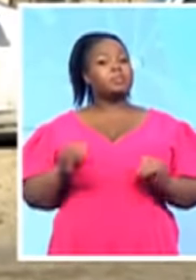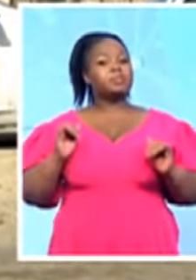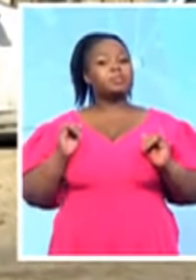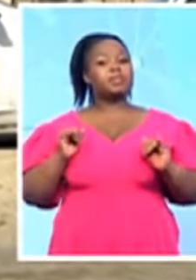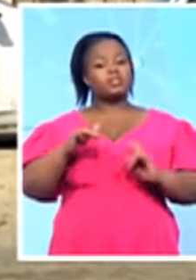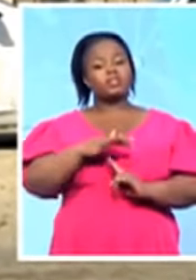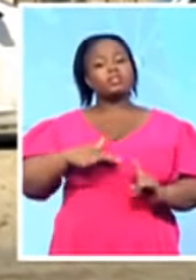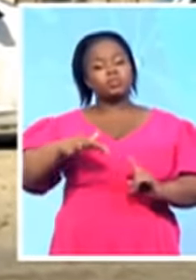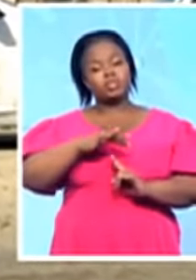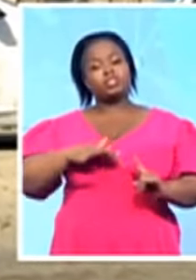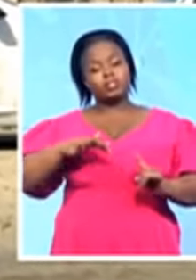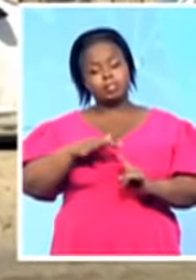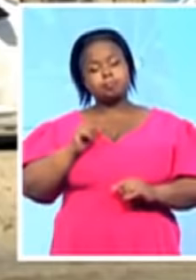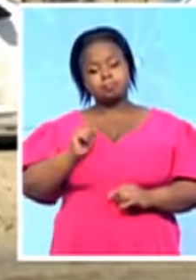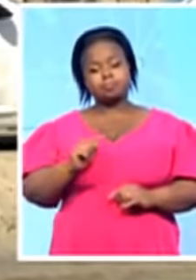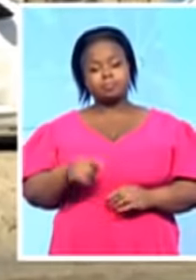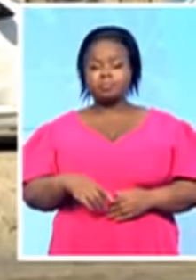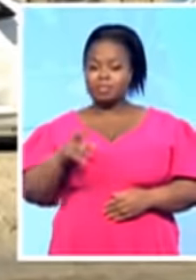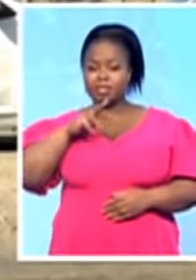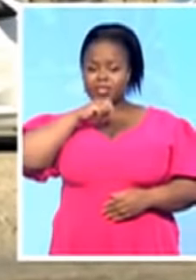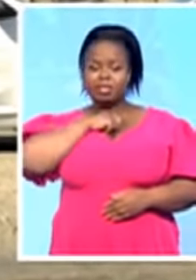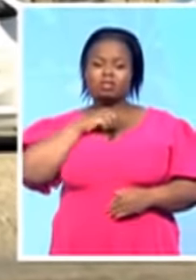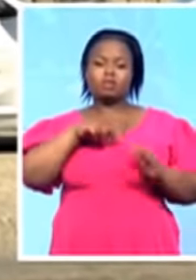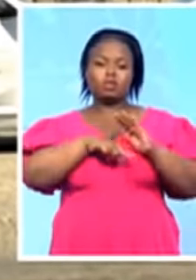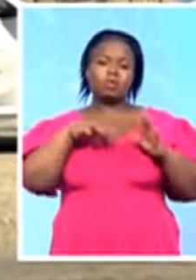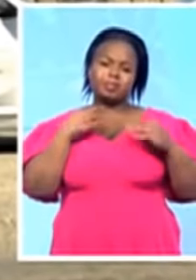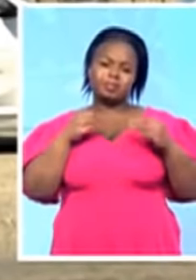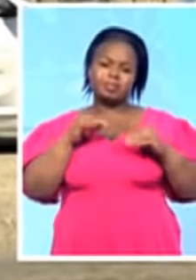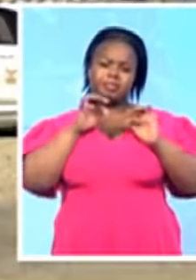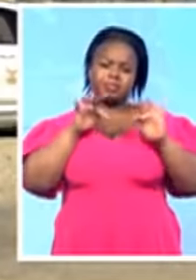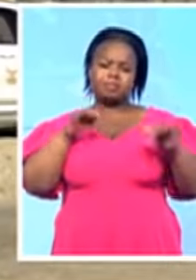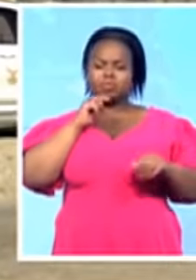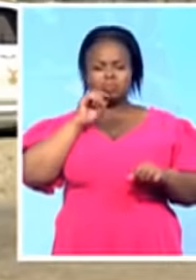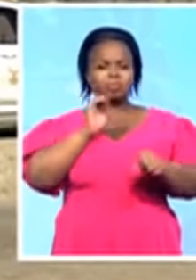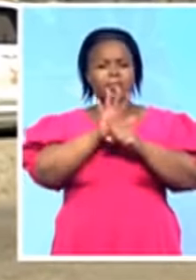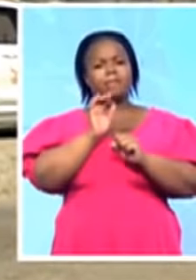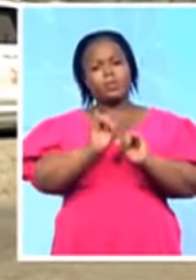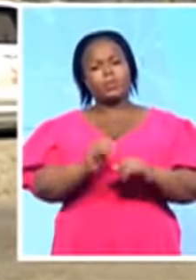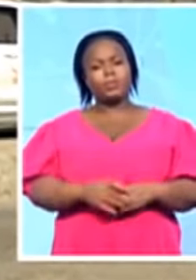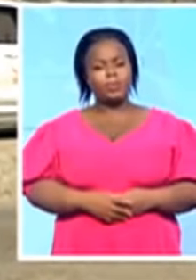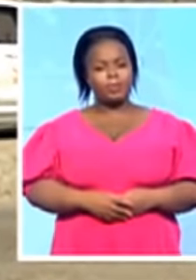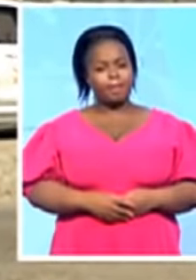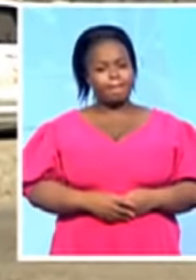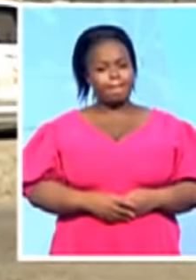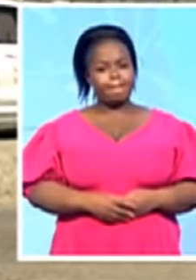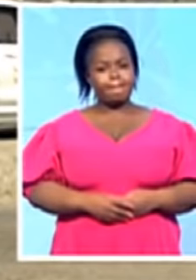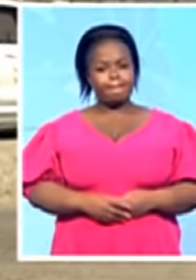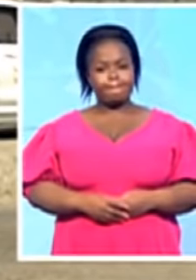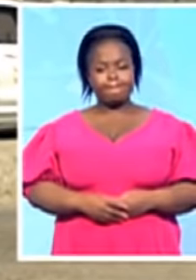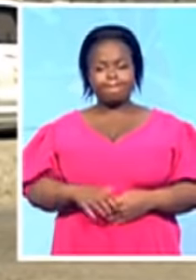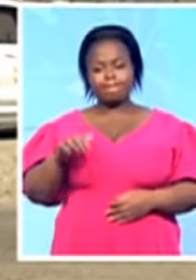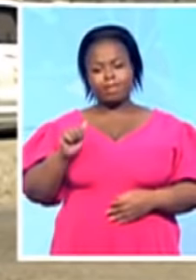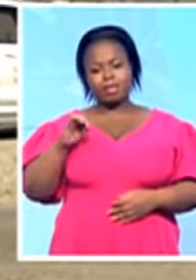local business people are really, really being affected by the situation. All right. Ayanda Mshlongo, live for us in Escort. We